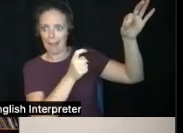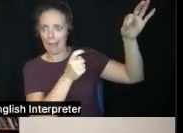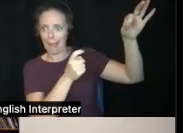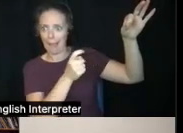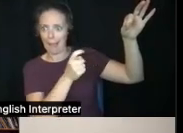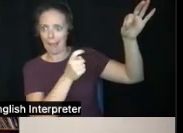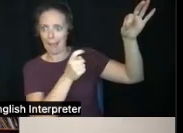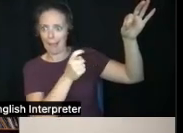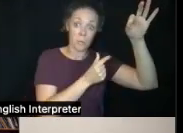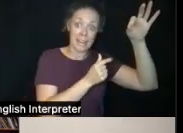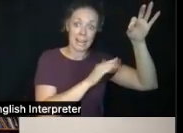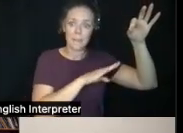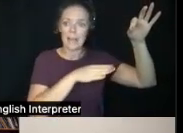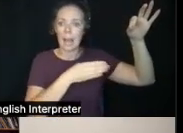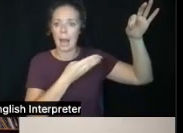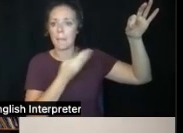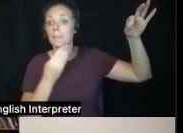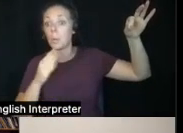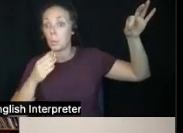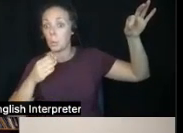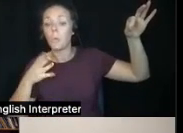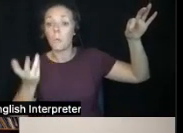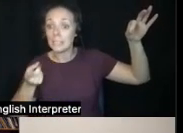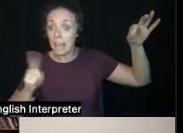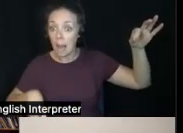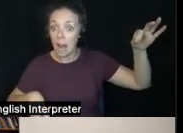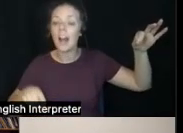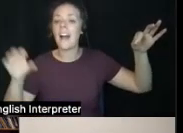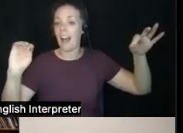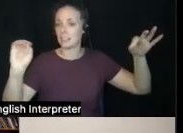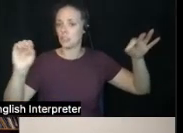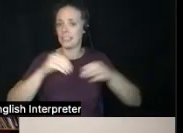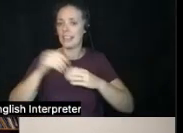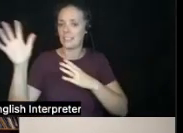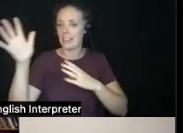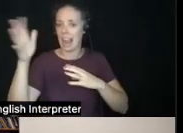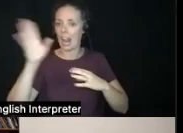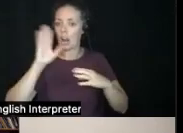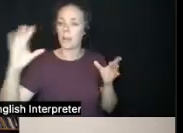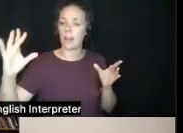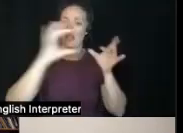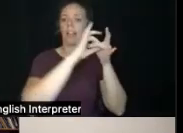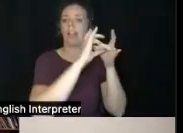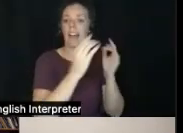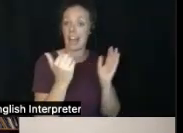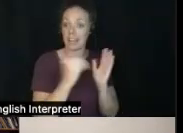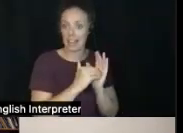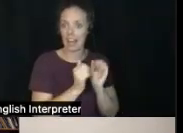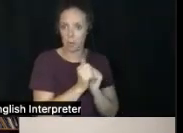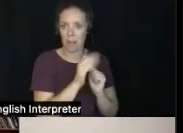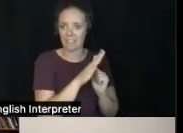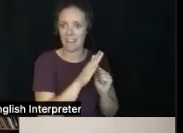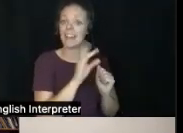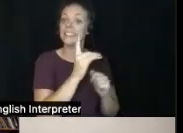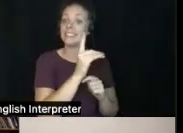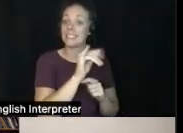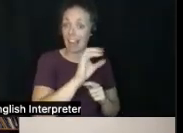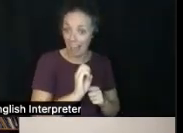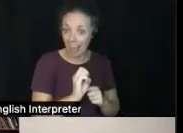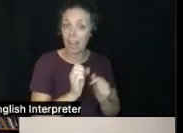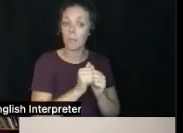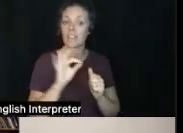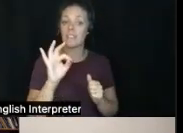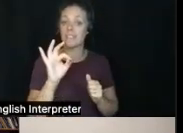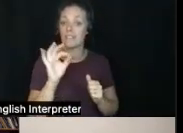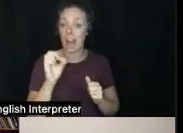happening is the oxygen is reconnecting with the dye and with the fiber and just transforms in front of your eyes.